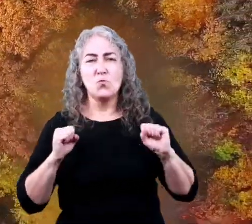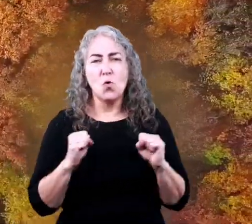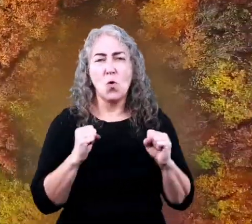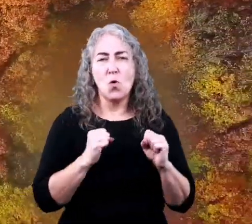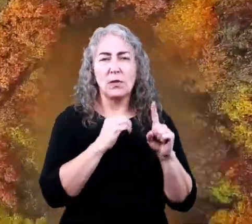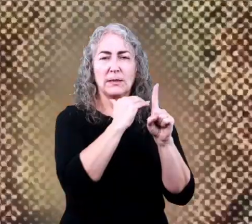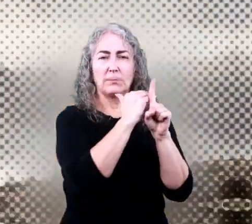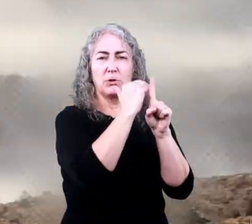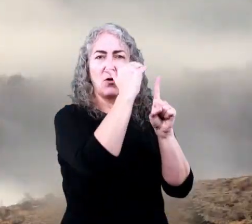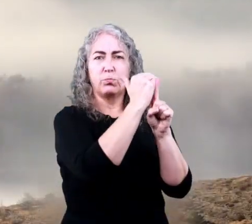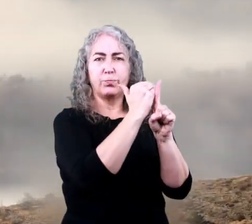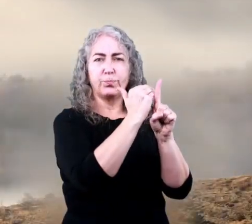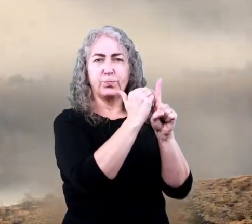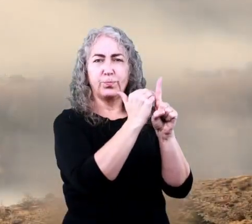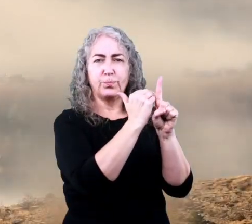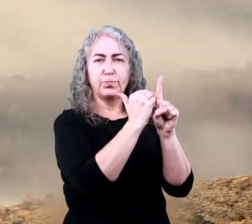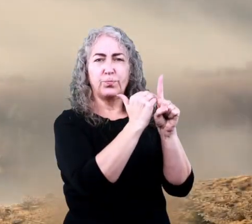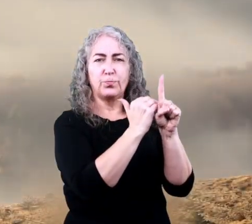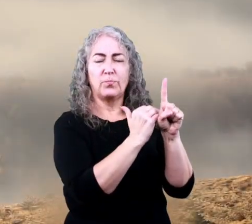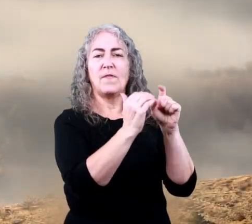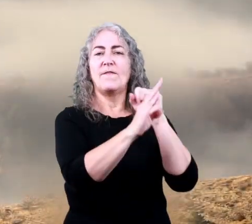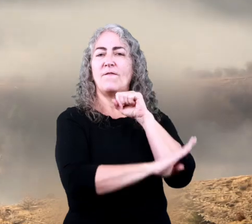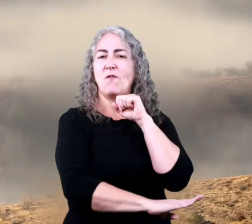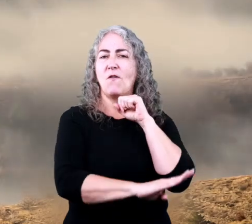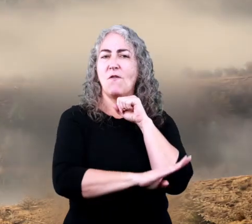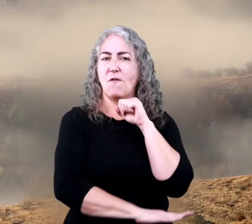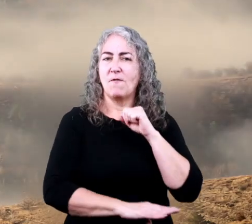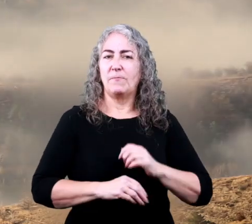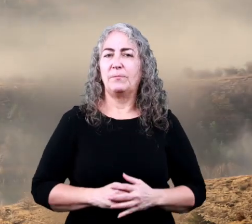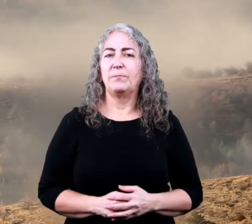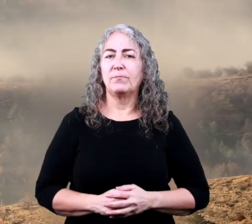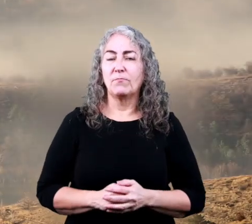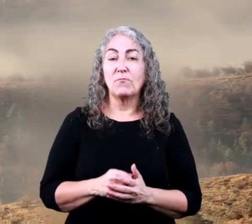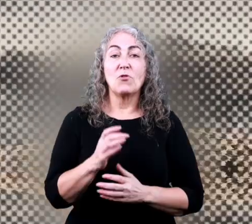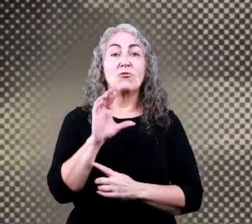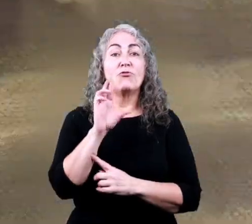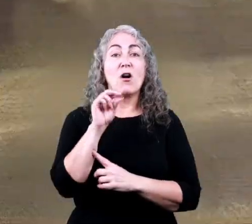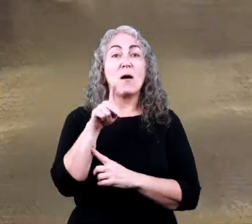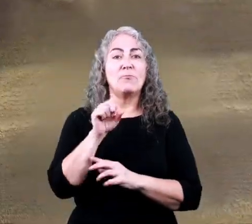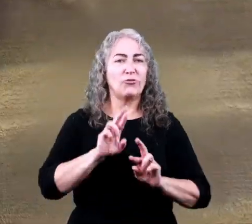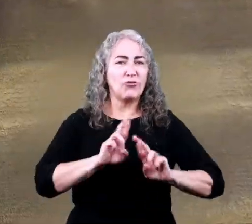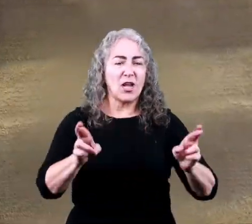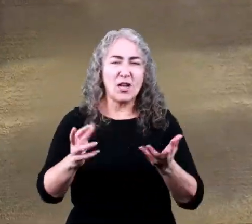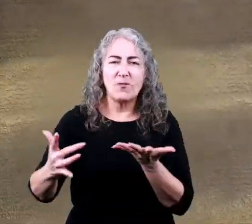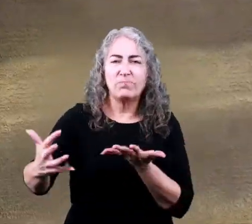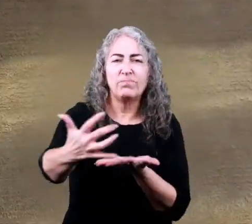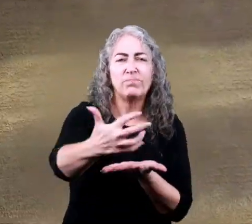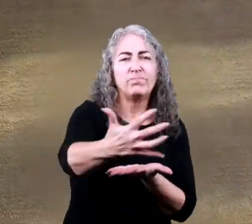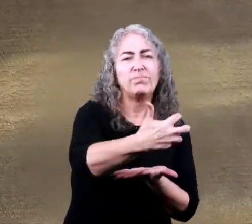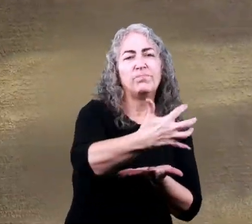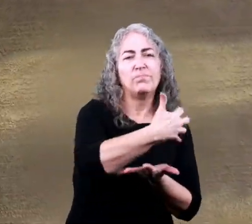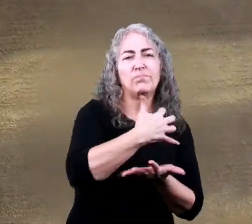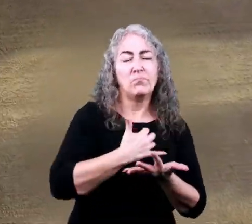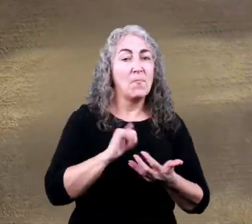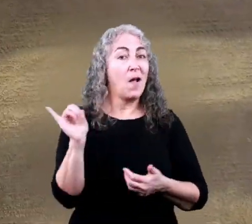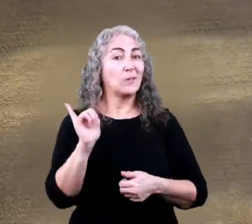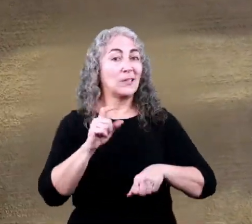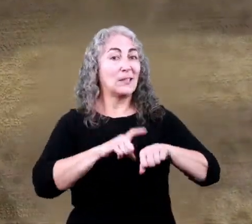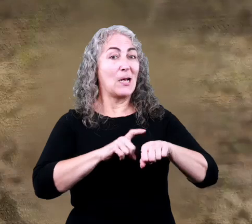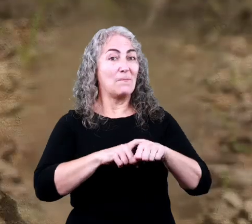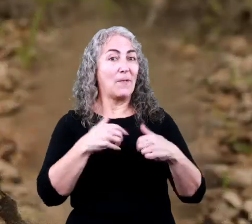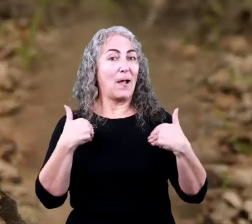colder months, when temperatures start to fall, and crops are ready to be harvested.